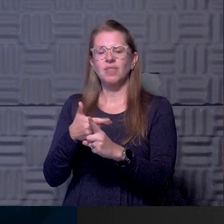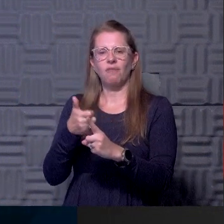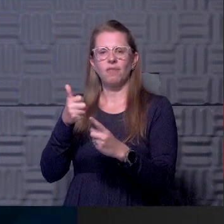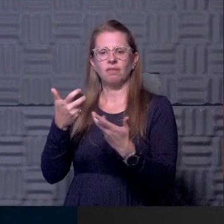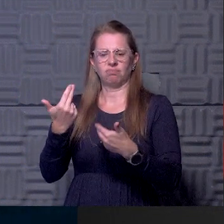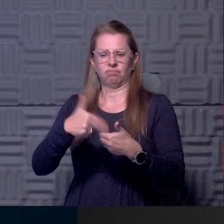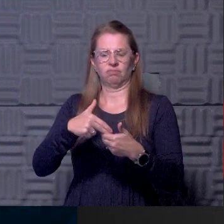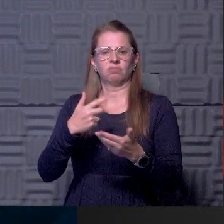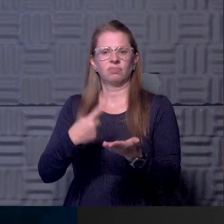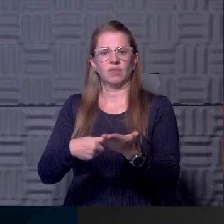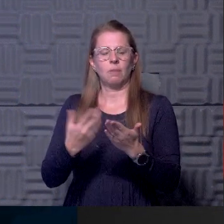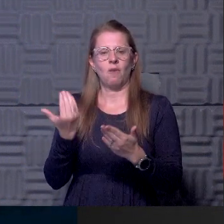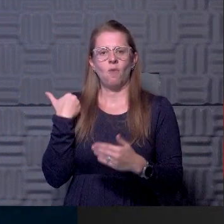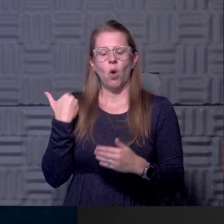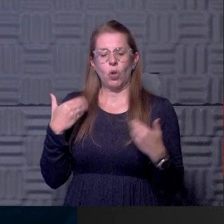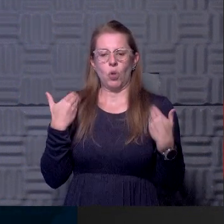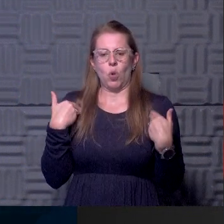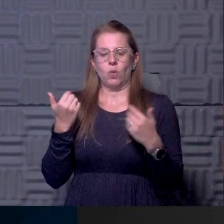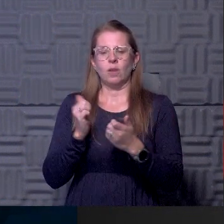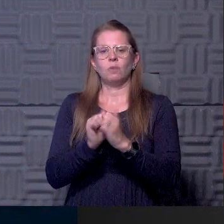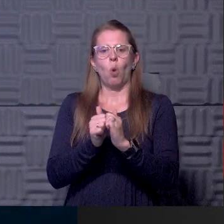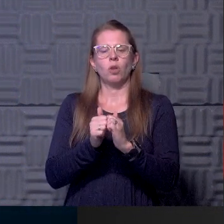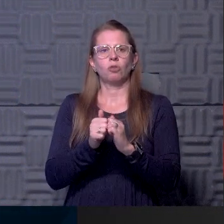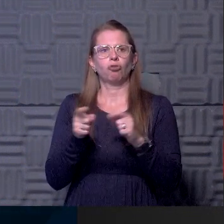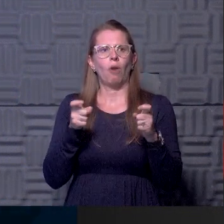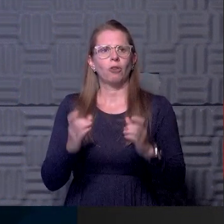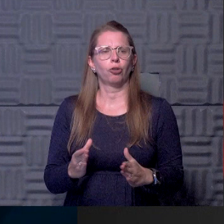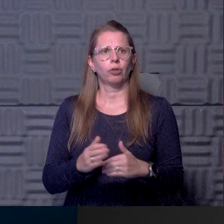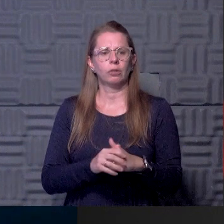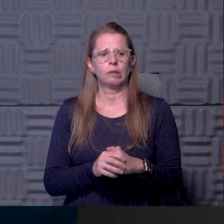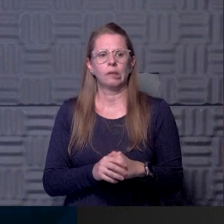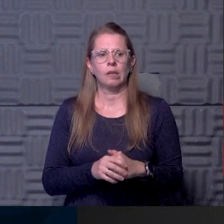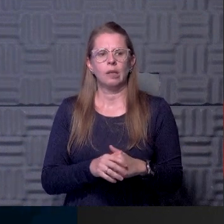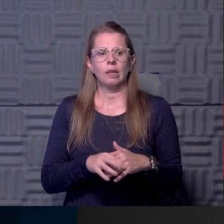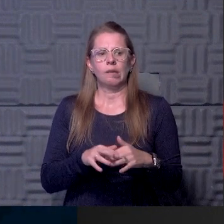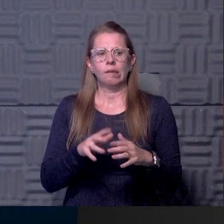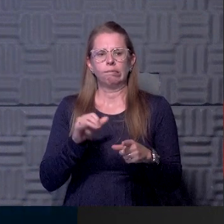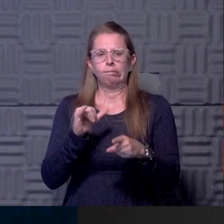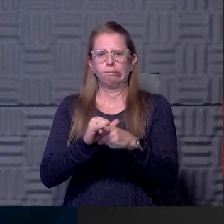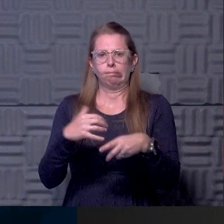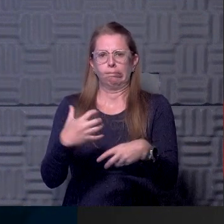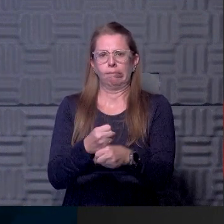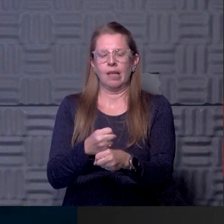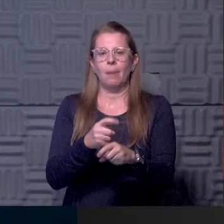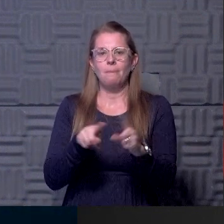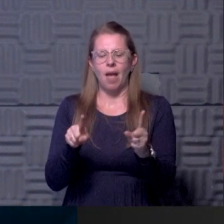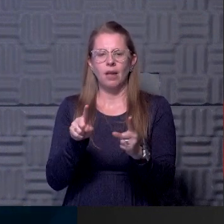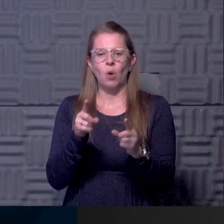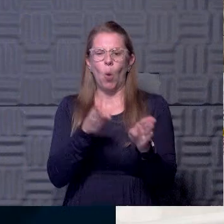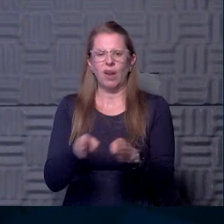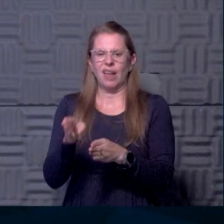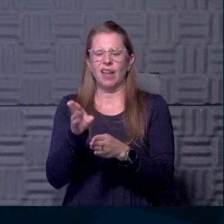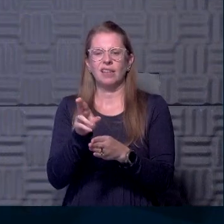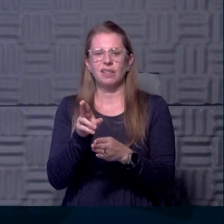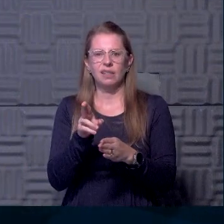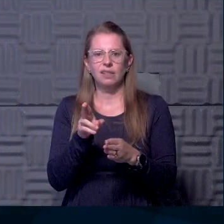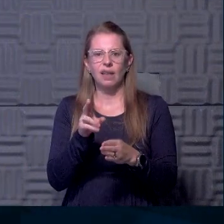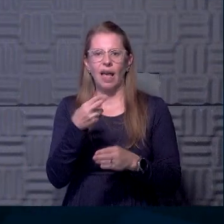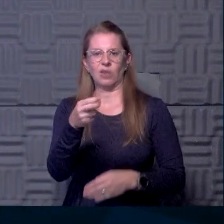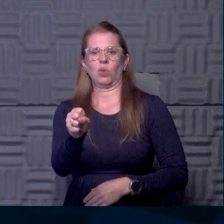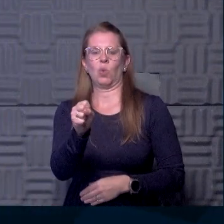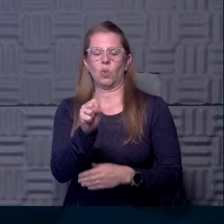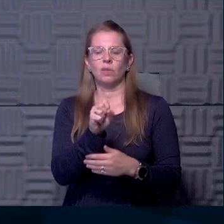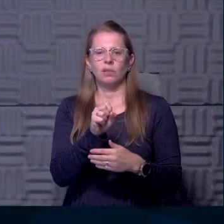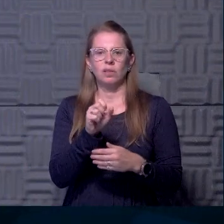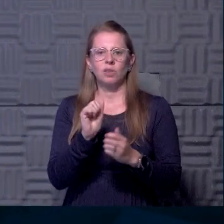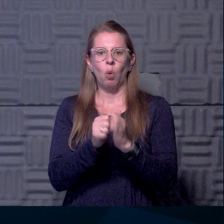director for the, um, I can't remember what all the case stands for, but the group that organizes high school sports and a school sports, scholastic